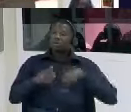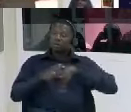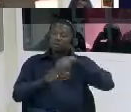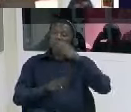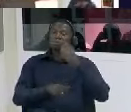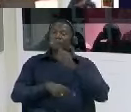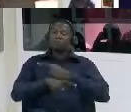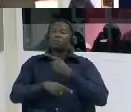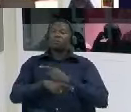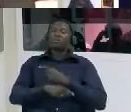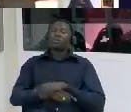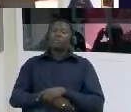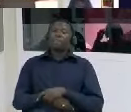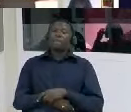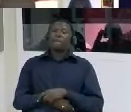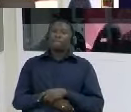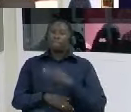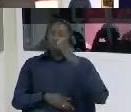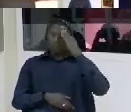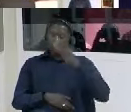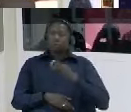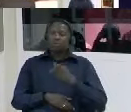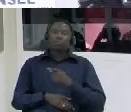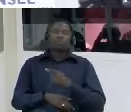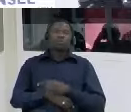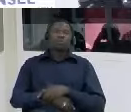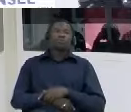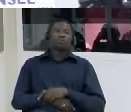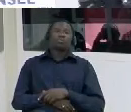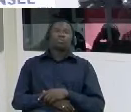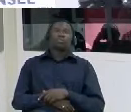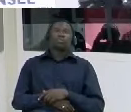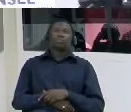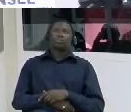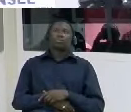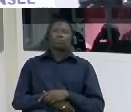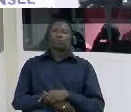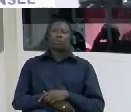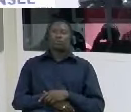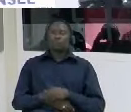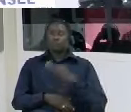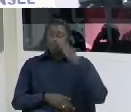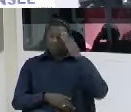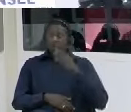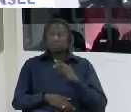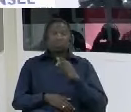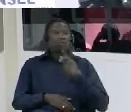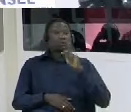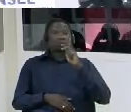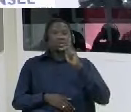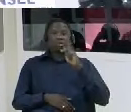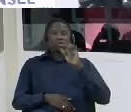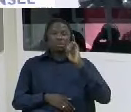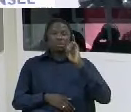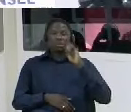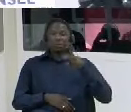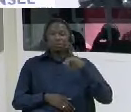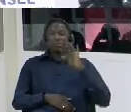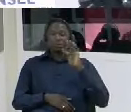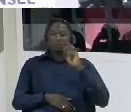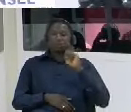thank you thank you commissioner kinte you have the floor